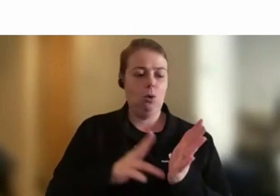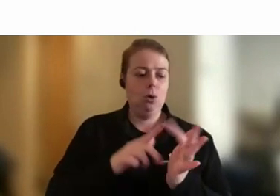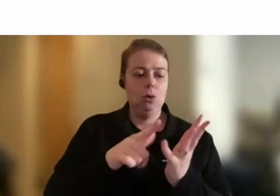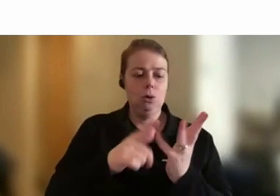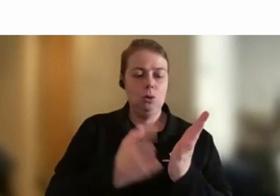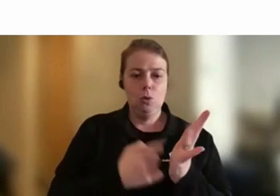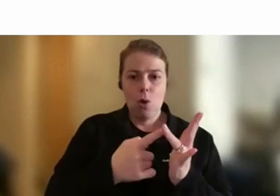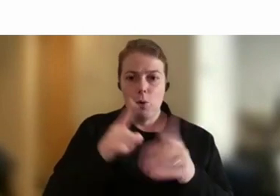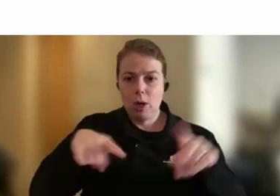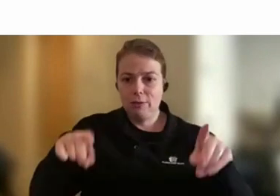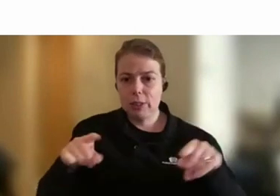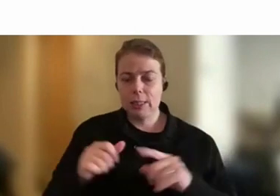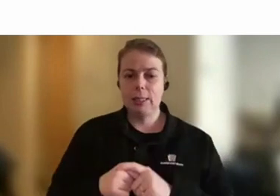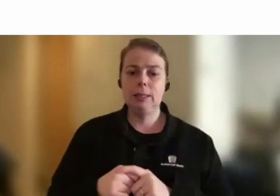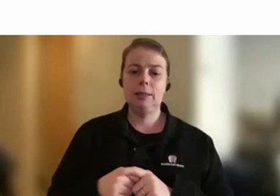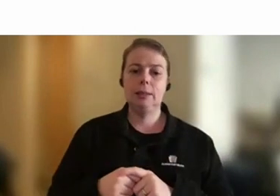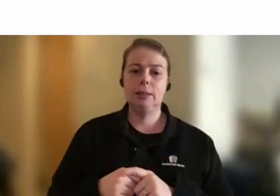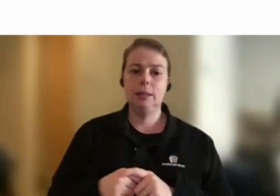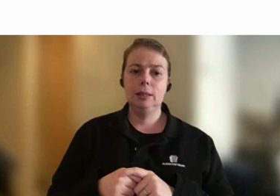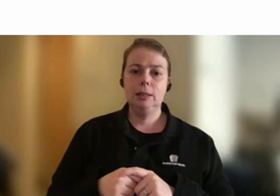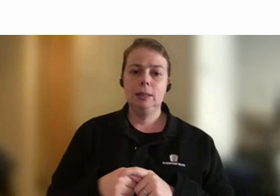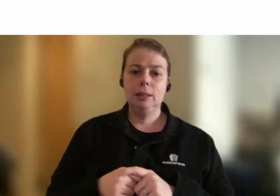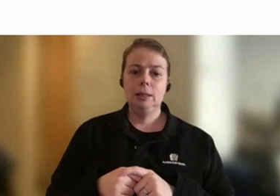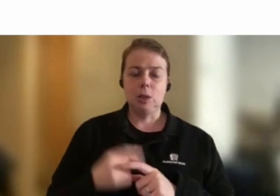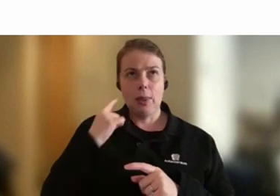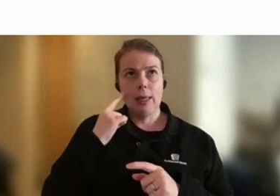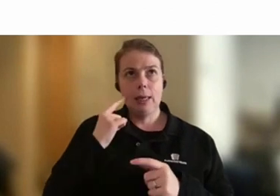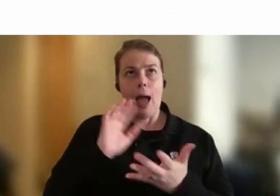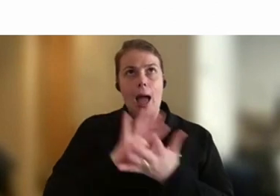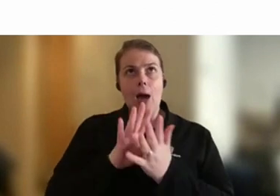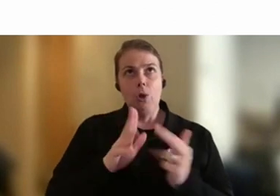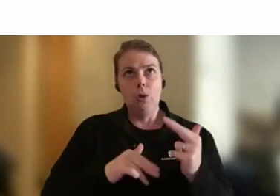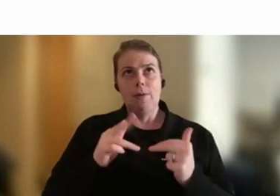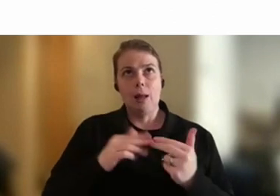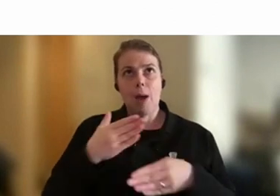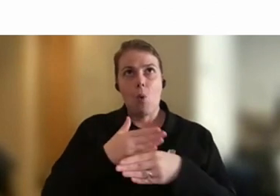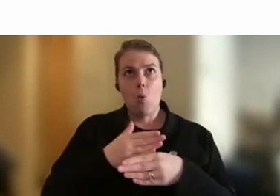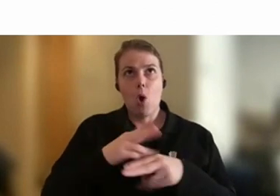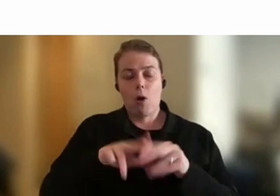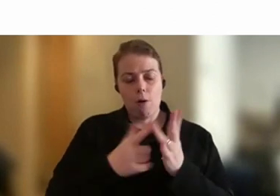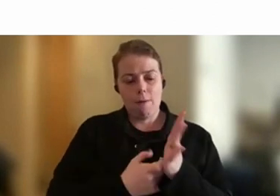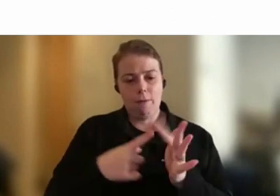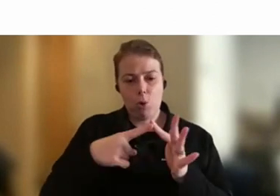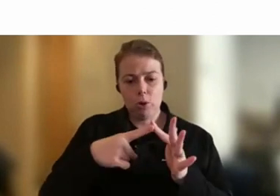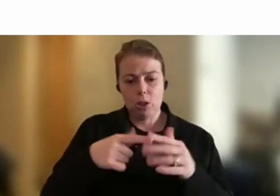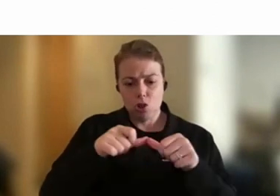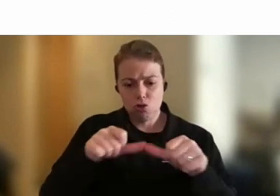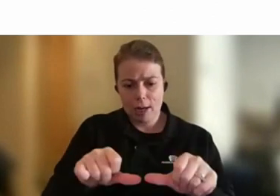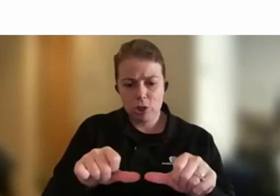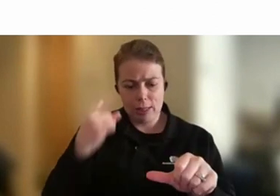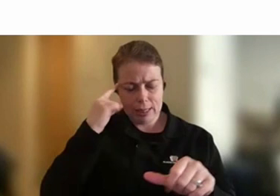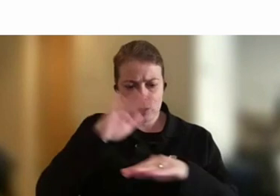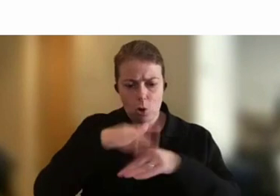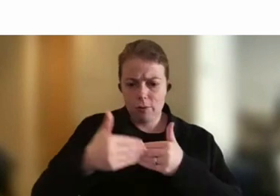we're looking at is how do you develop a workforce strategy that thinks through the type of workforce we would like to have in the future?